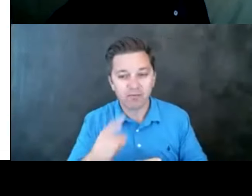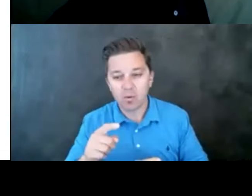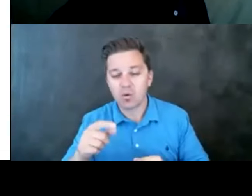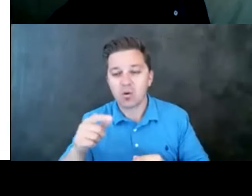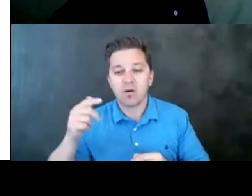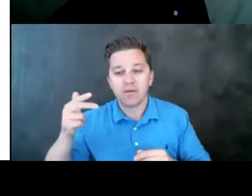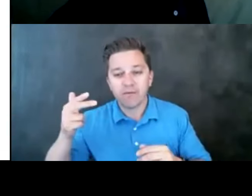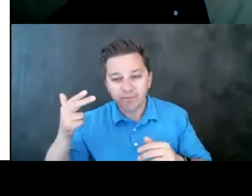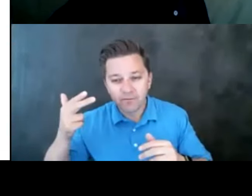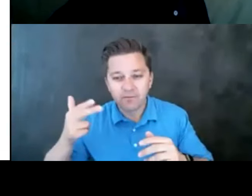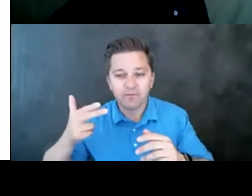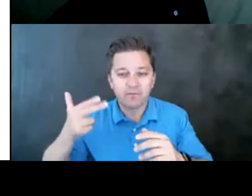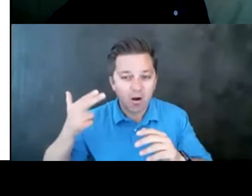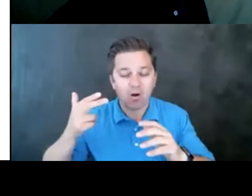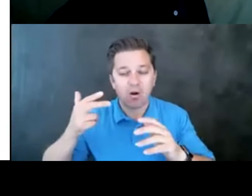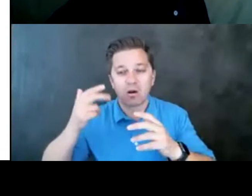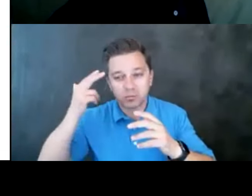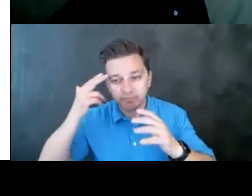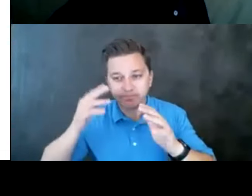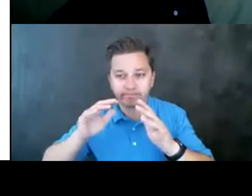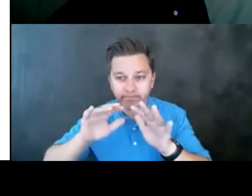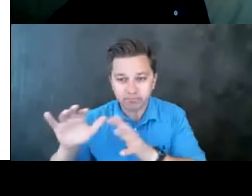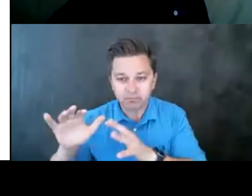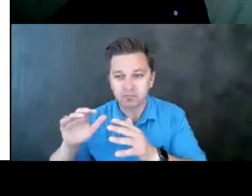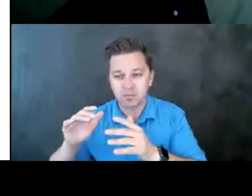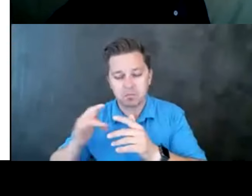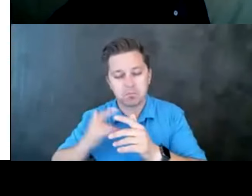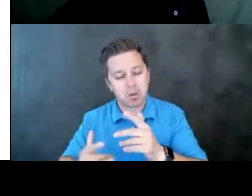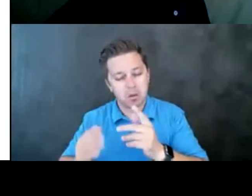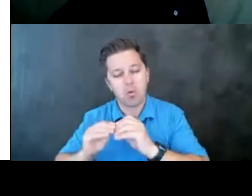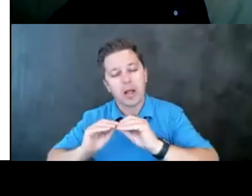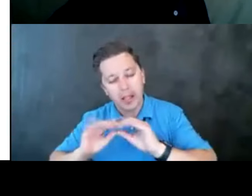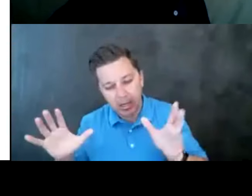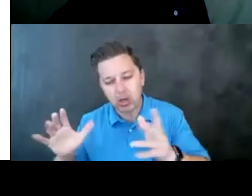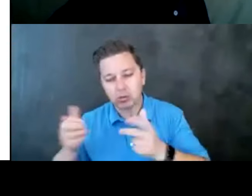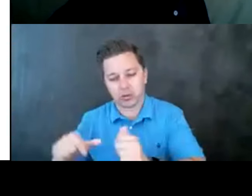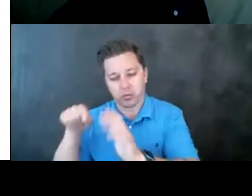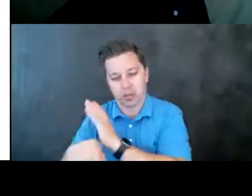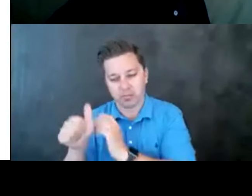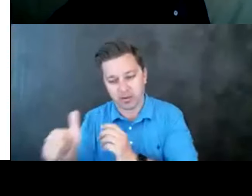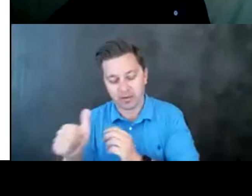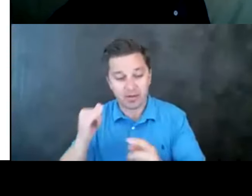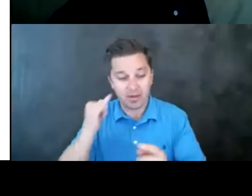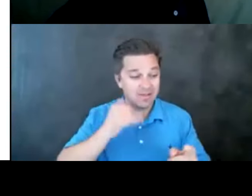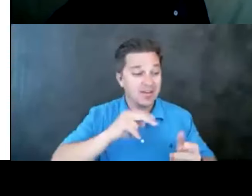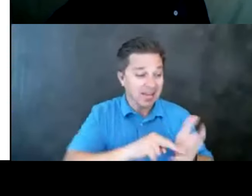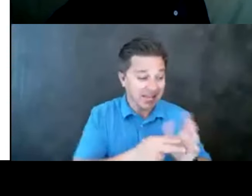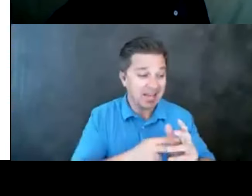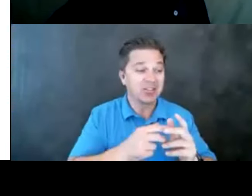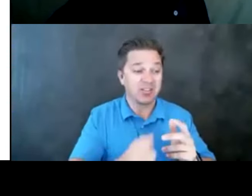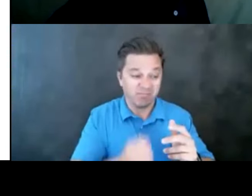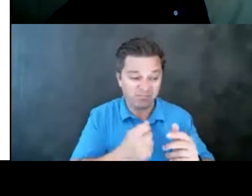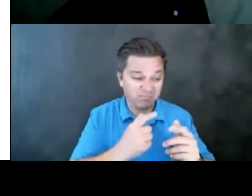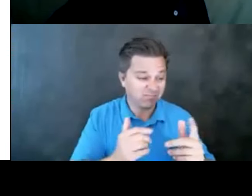more clearly a suicide attempt. If someone is known to have intentionally overdosed, then yes, that would be ruled a